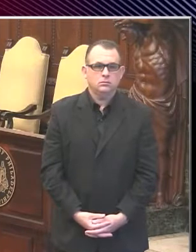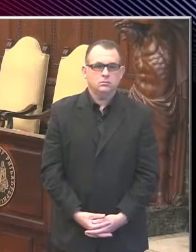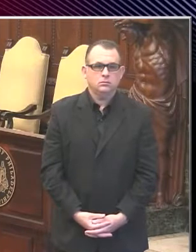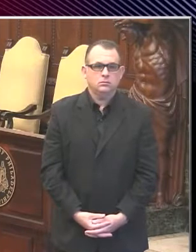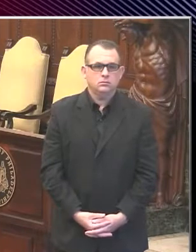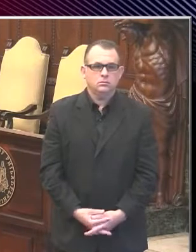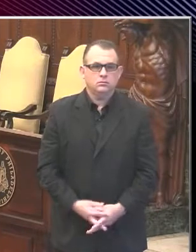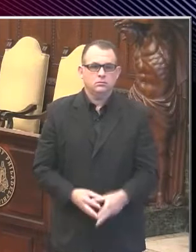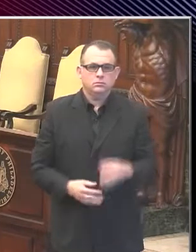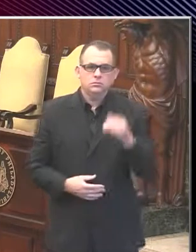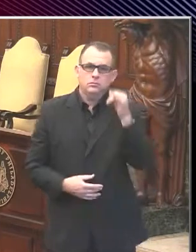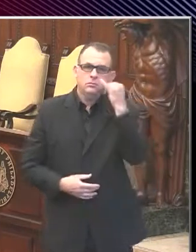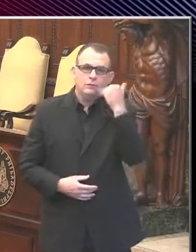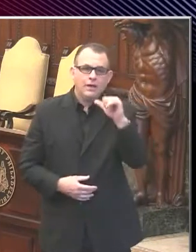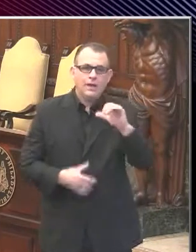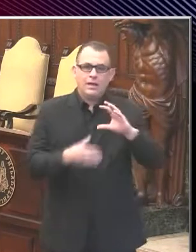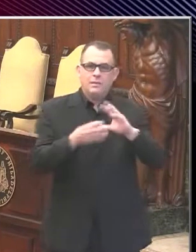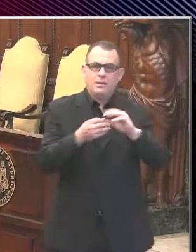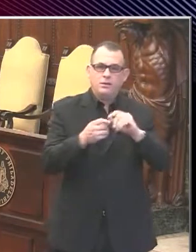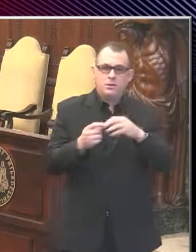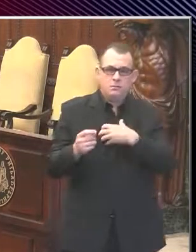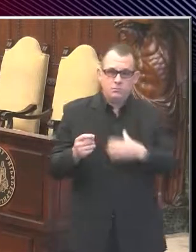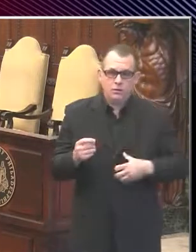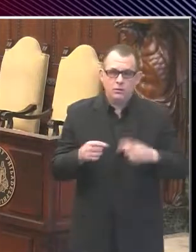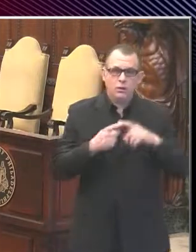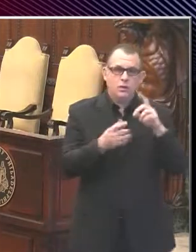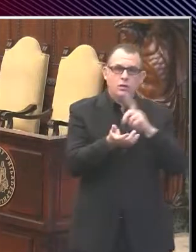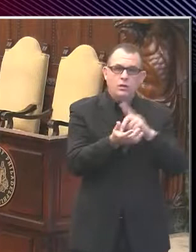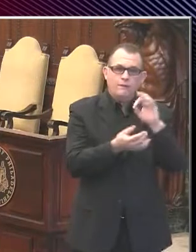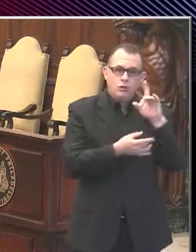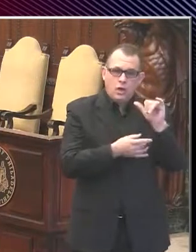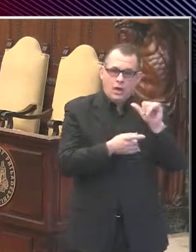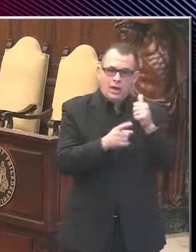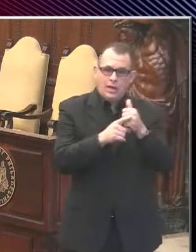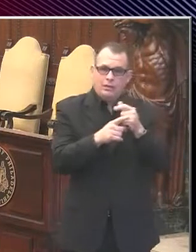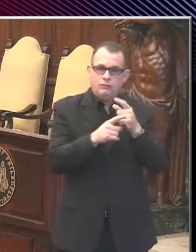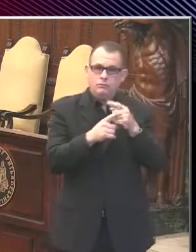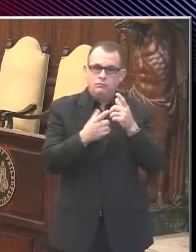with the business owners that we're hoping to have their business open by that date?